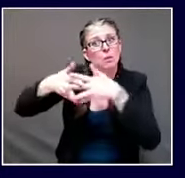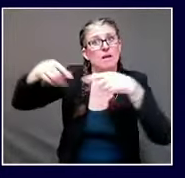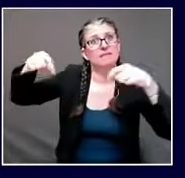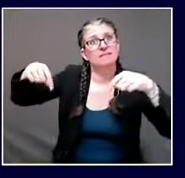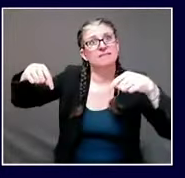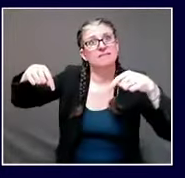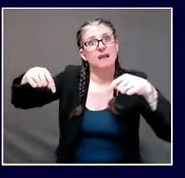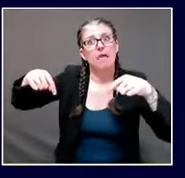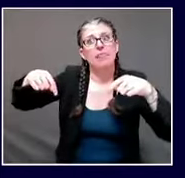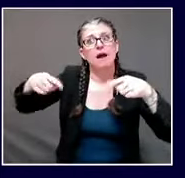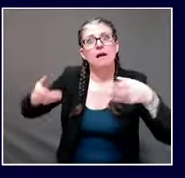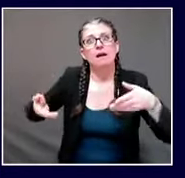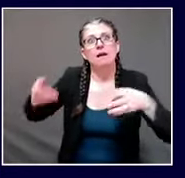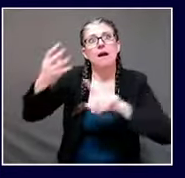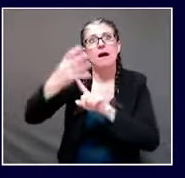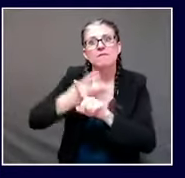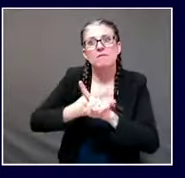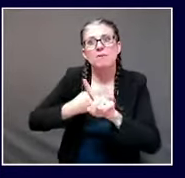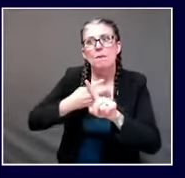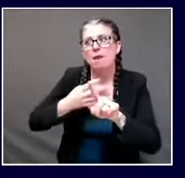We know